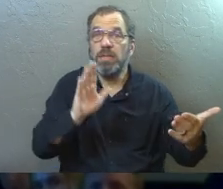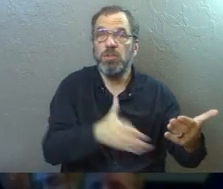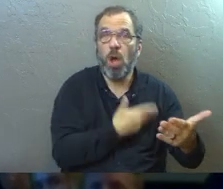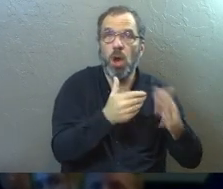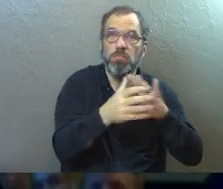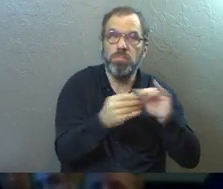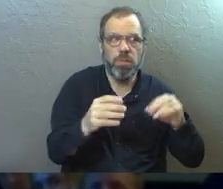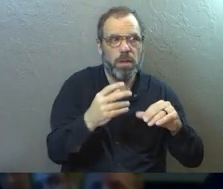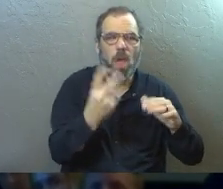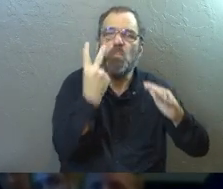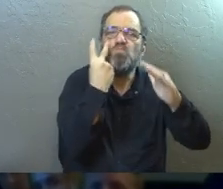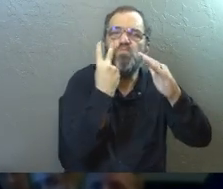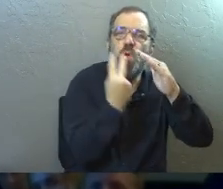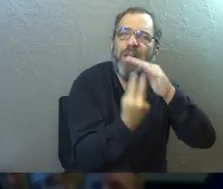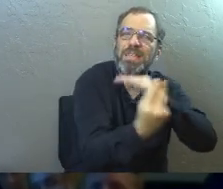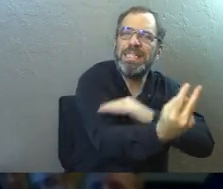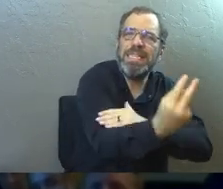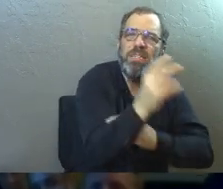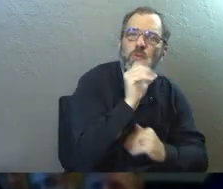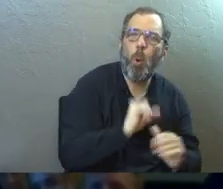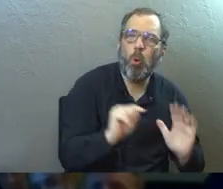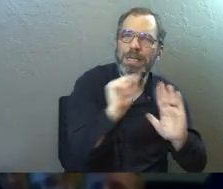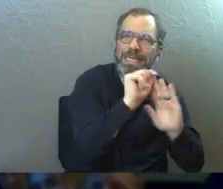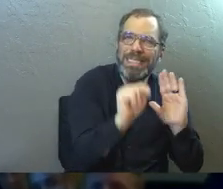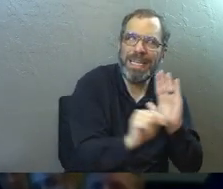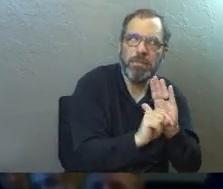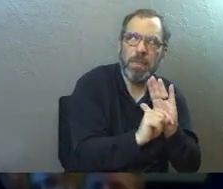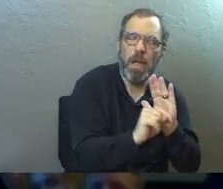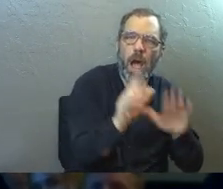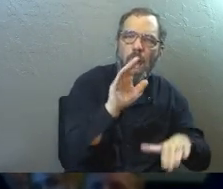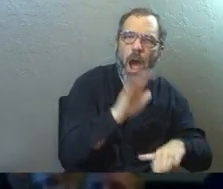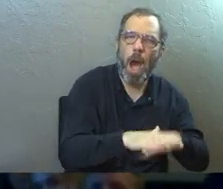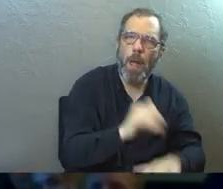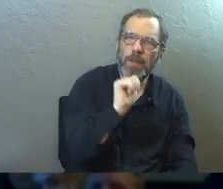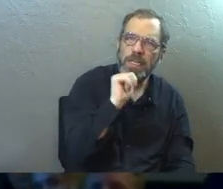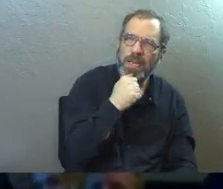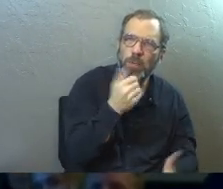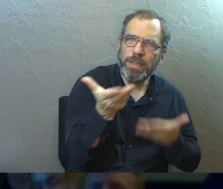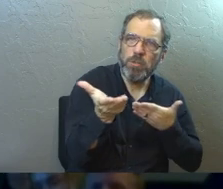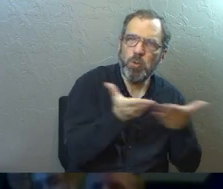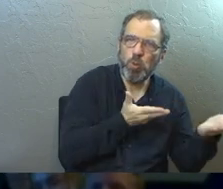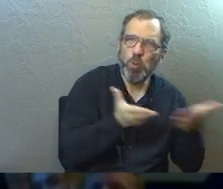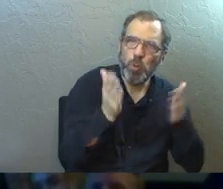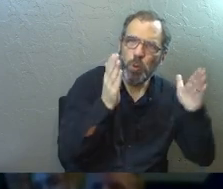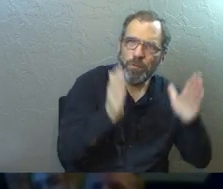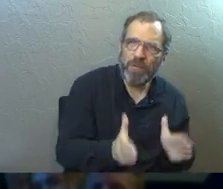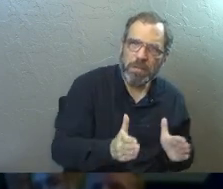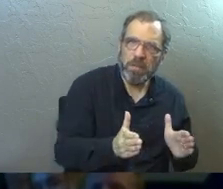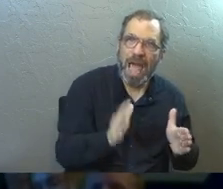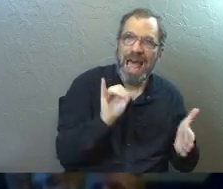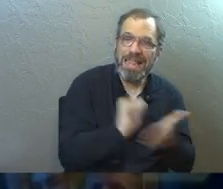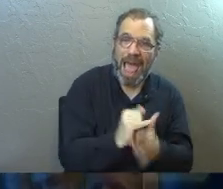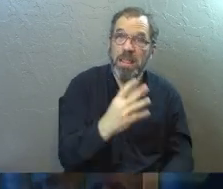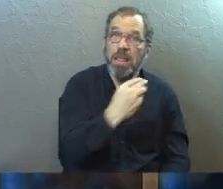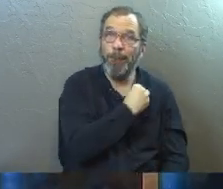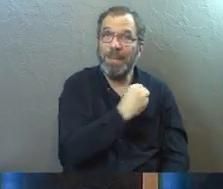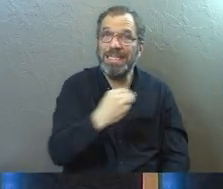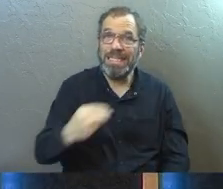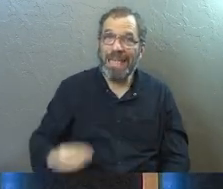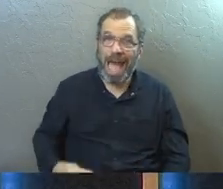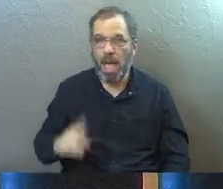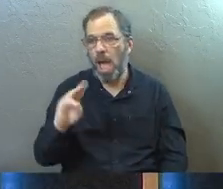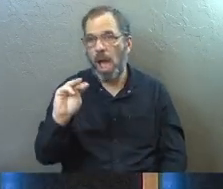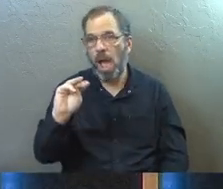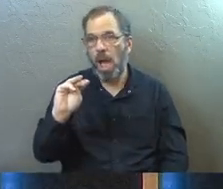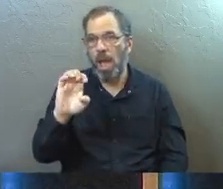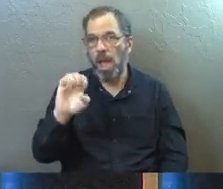are prophecies, very special prophecies in the Old Testament about the suffering servant. The fact that the Messiah was